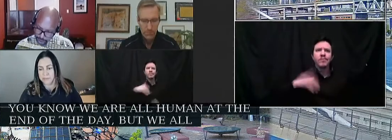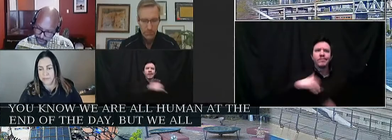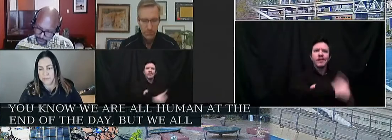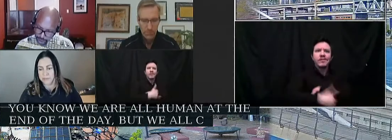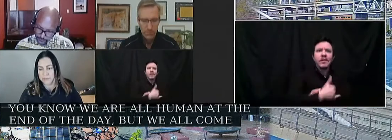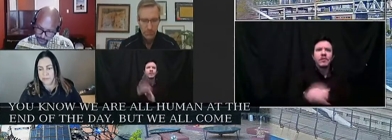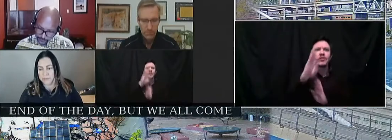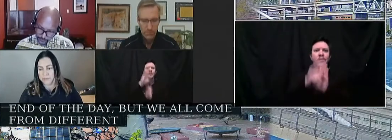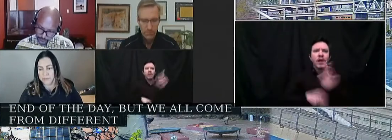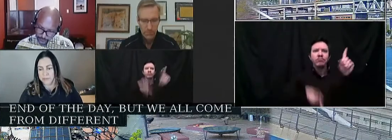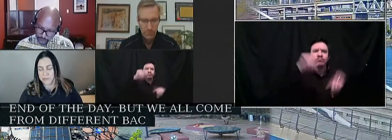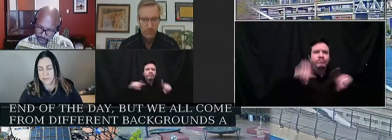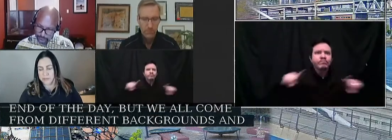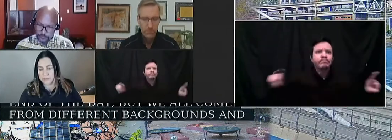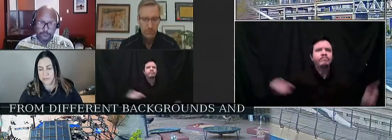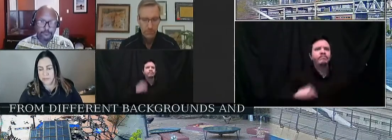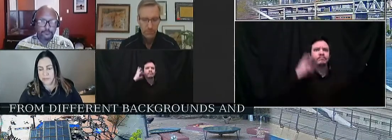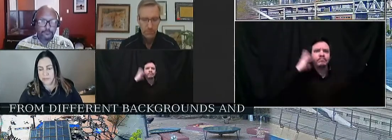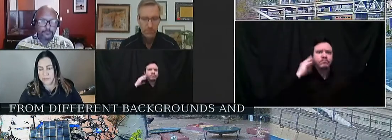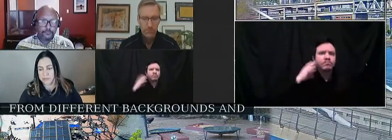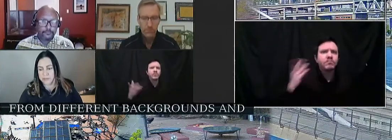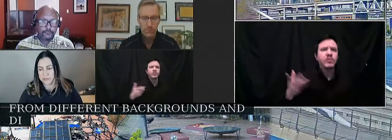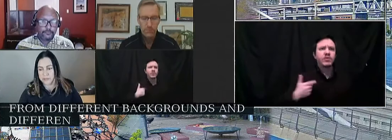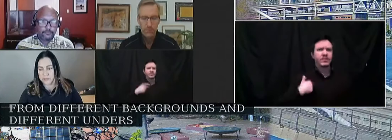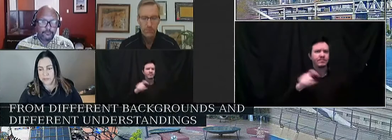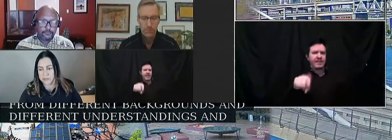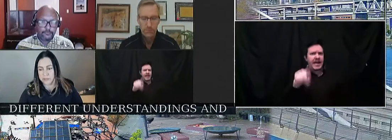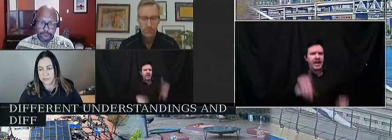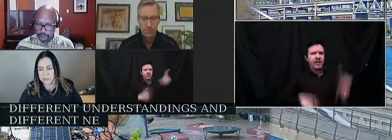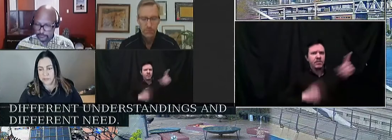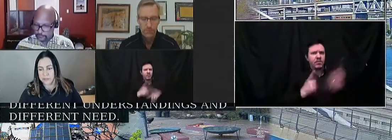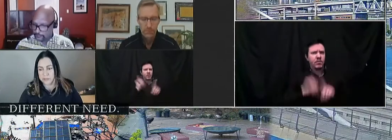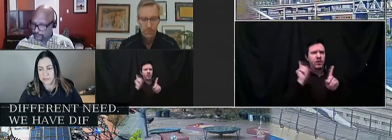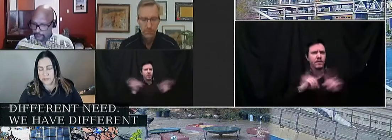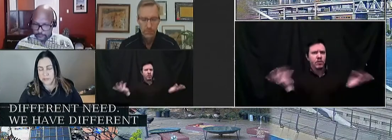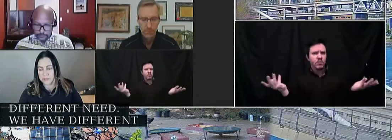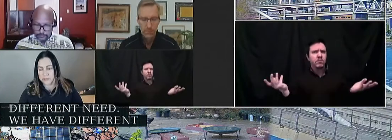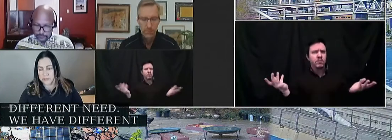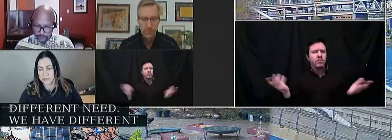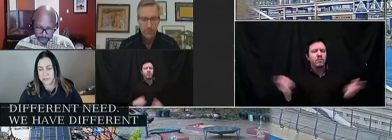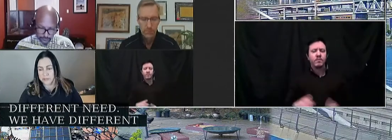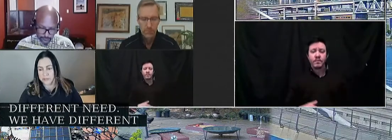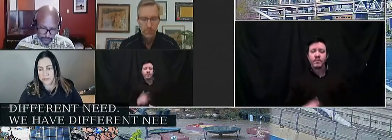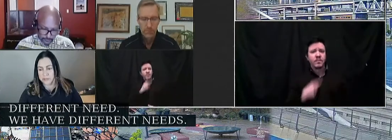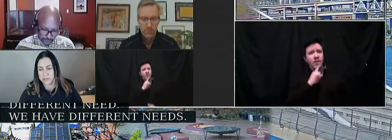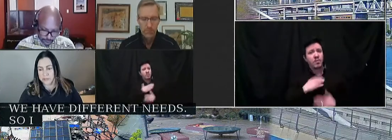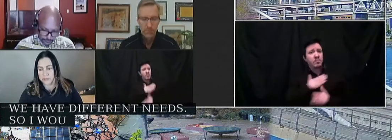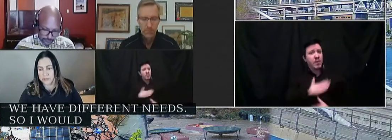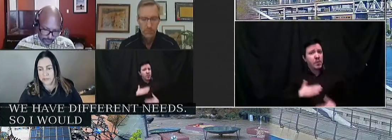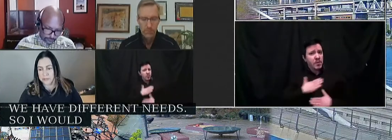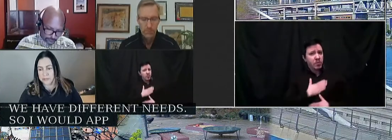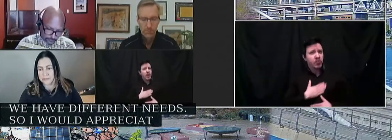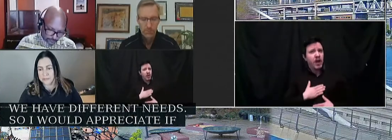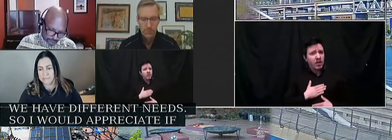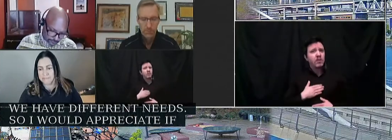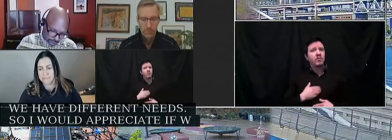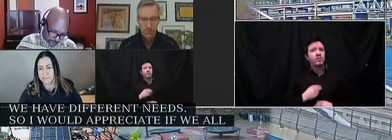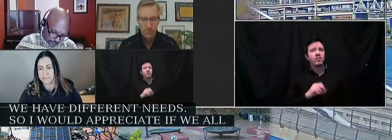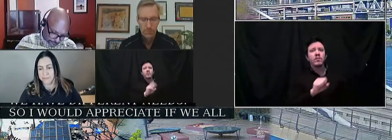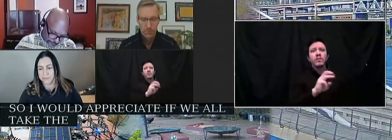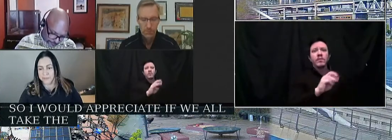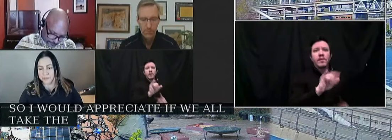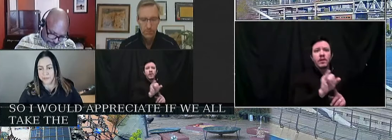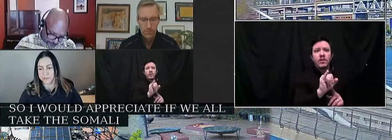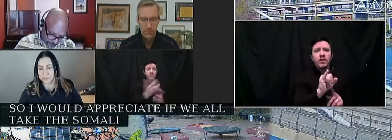understandings and different needs. We have different needs. So I would appreciate if we all take the Somali kids, the